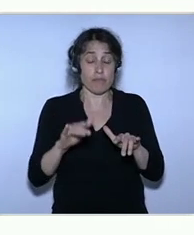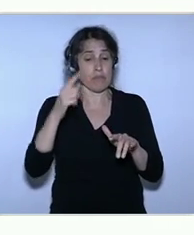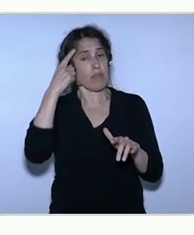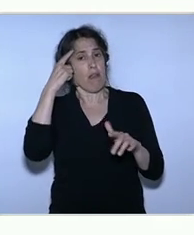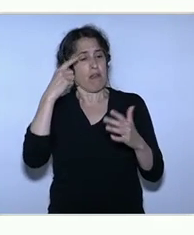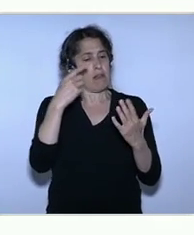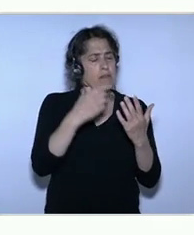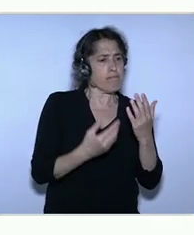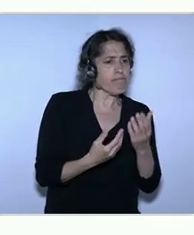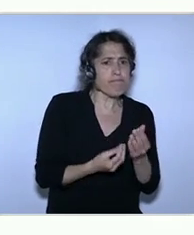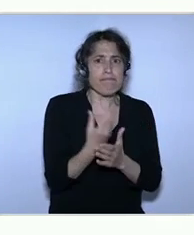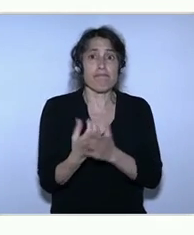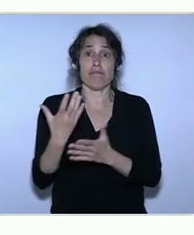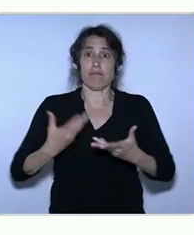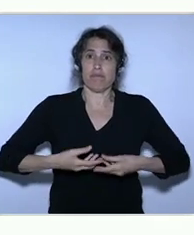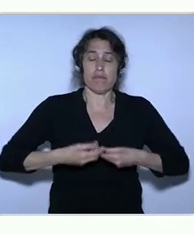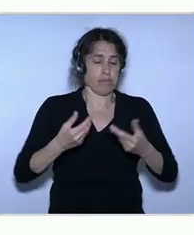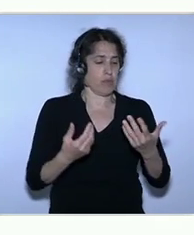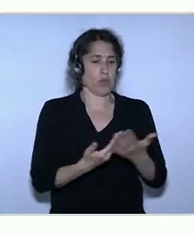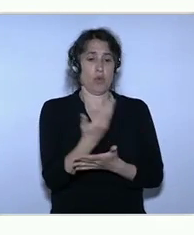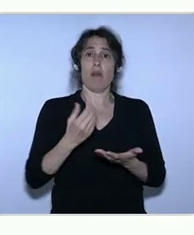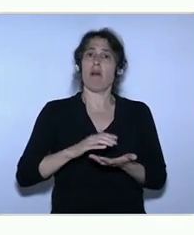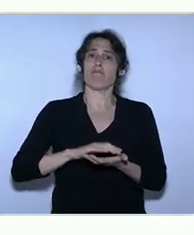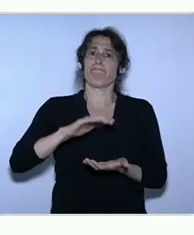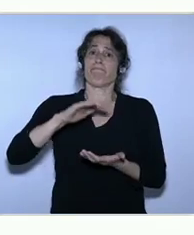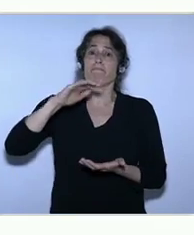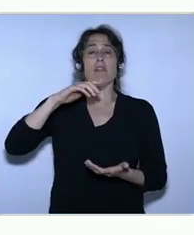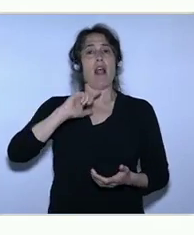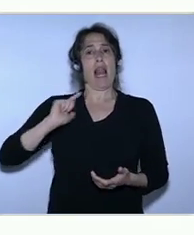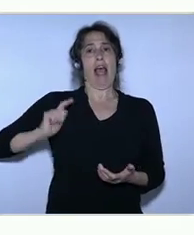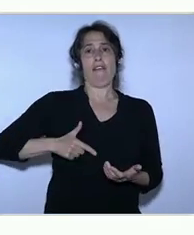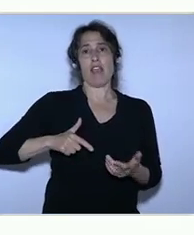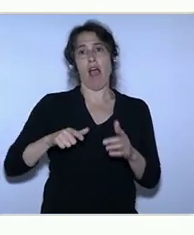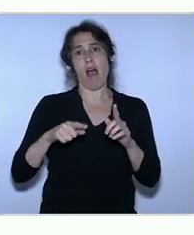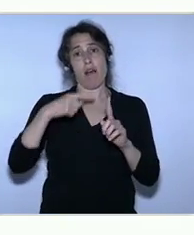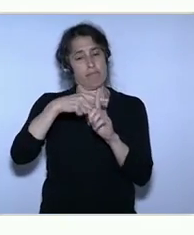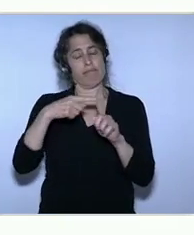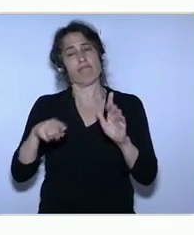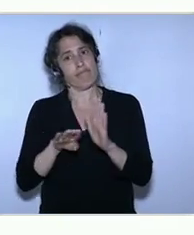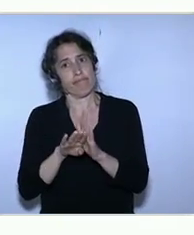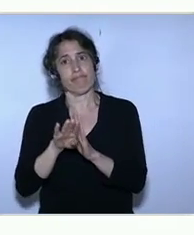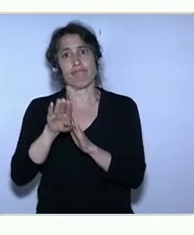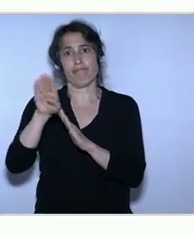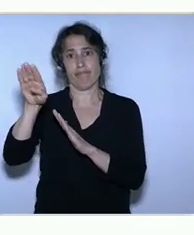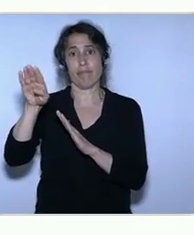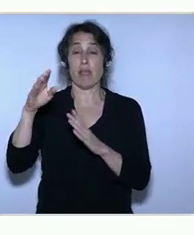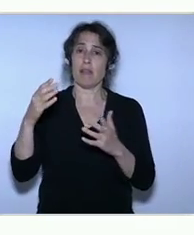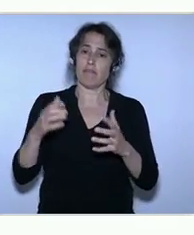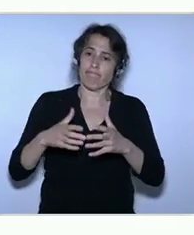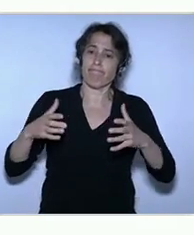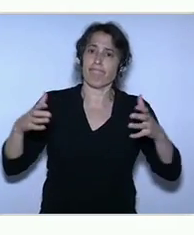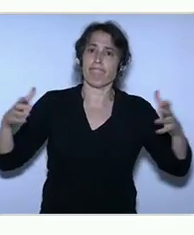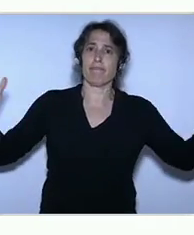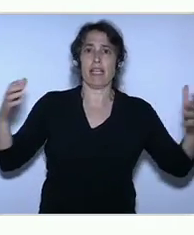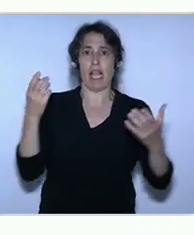reality and building economic value and wealth here, and that will be a major driver of economic growth for